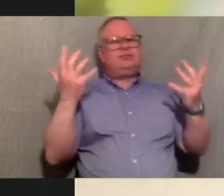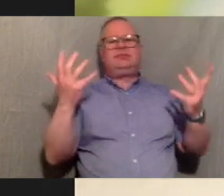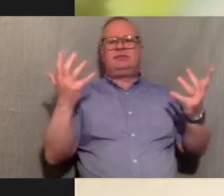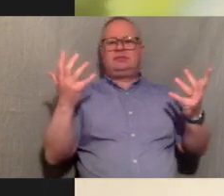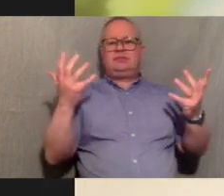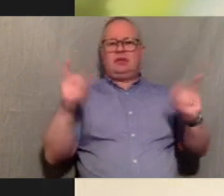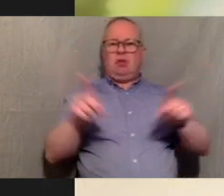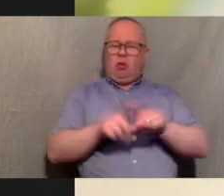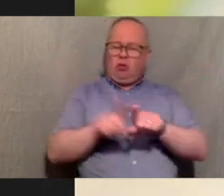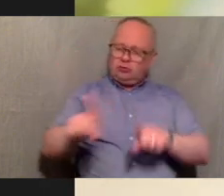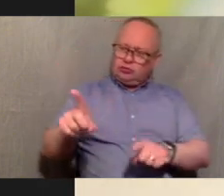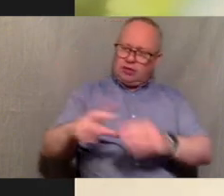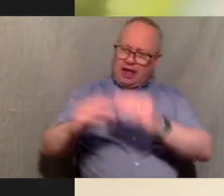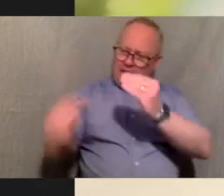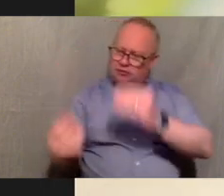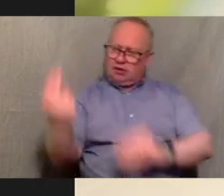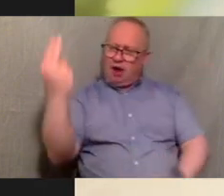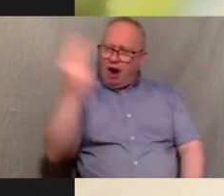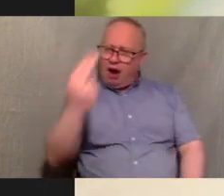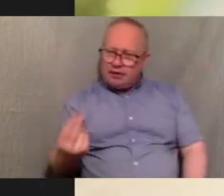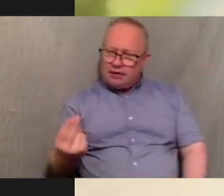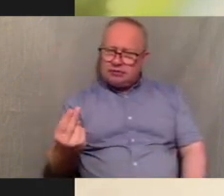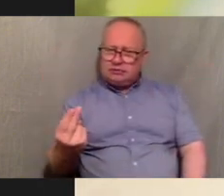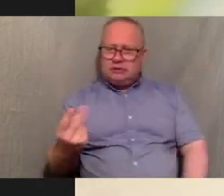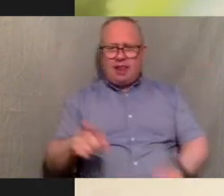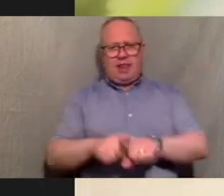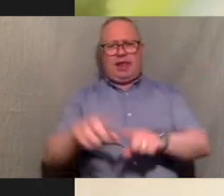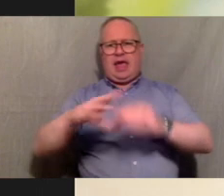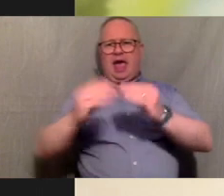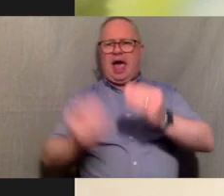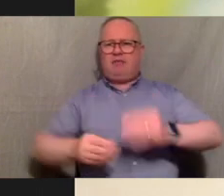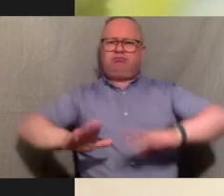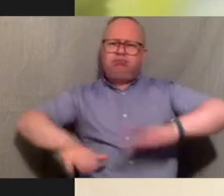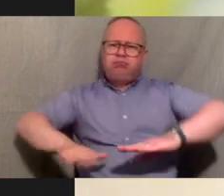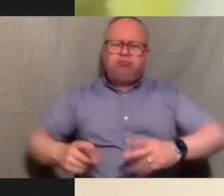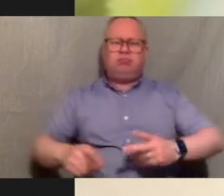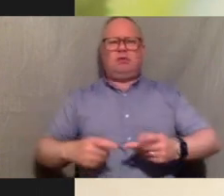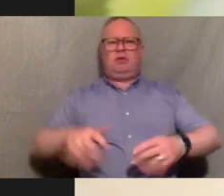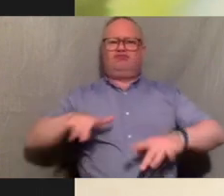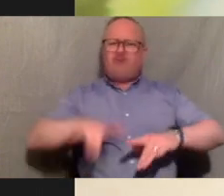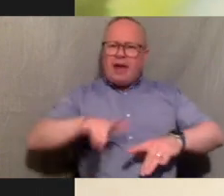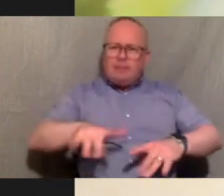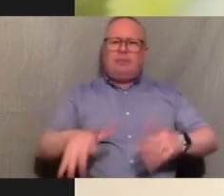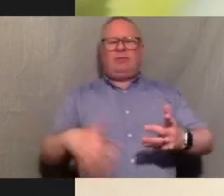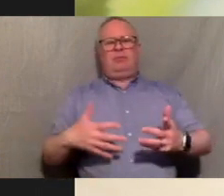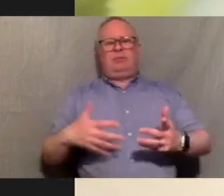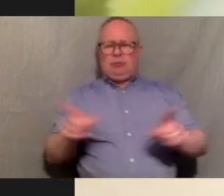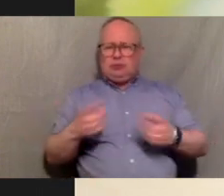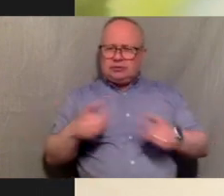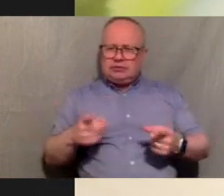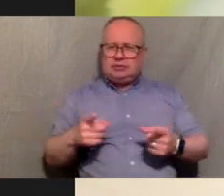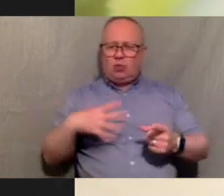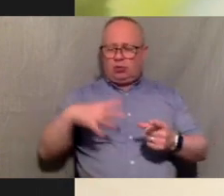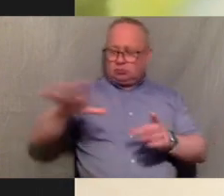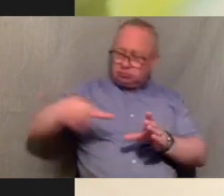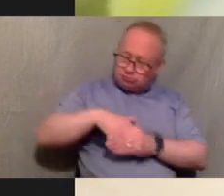in edinburgh that do in afrobeats and there's like certain artists that perform afrobeats and rap music and things like that so trying to incorporate them